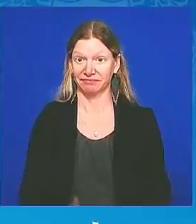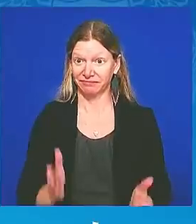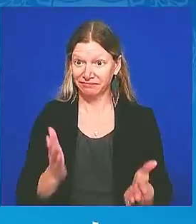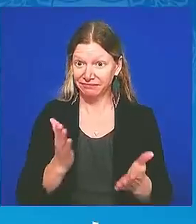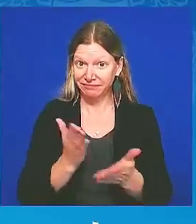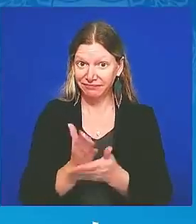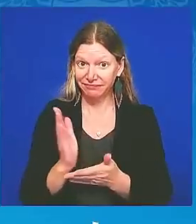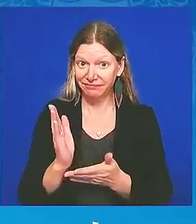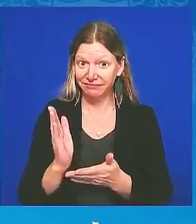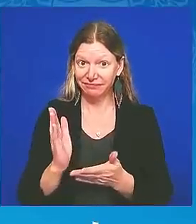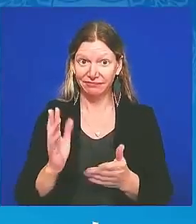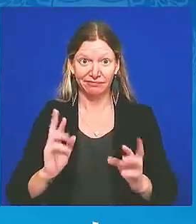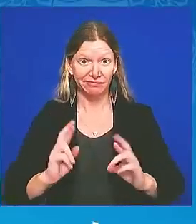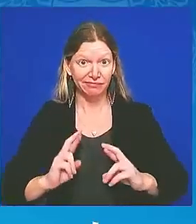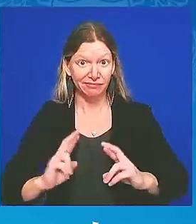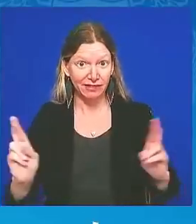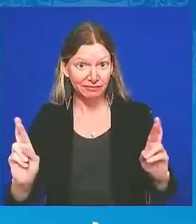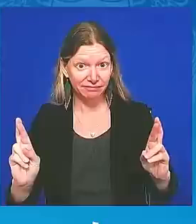Okay,